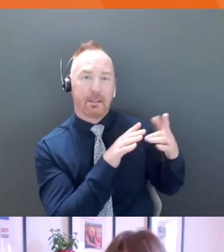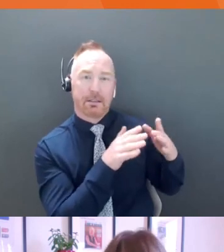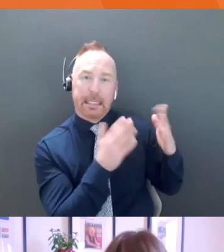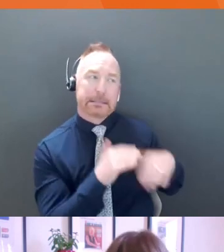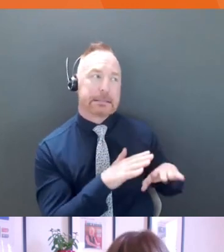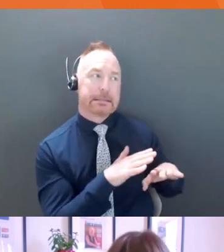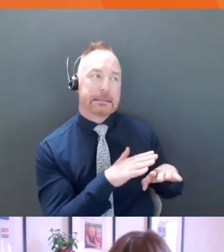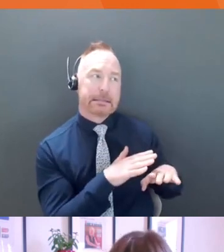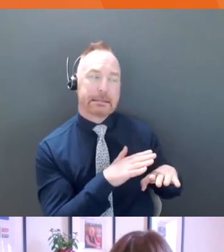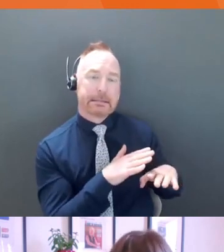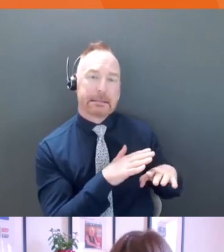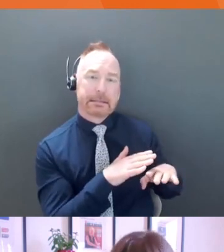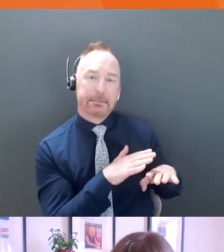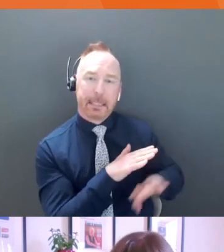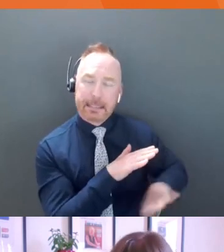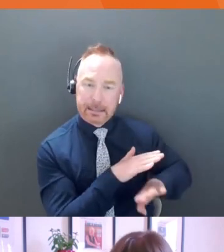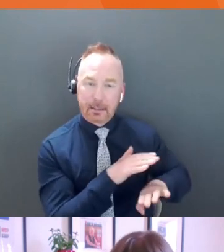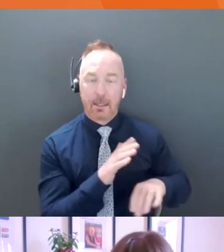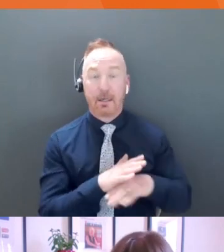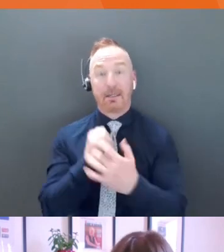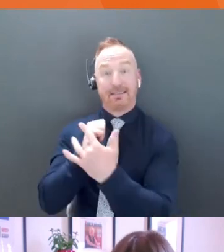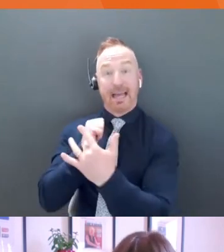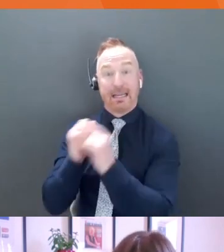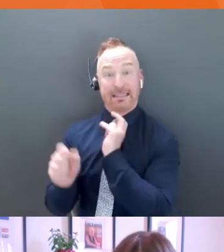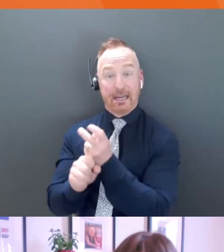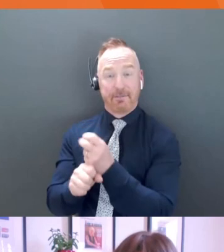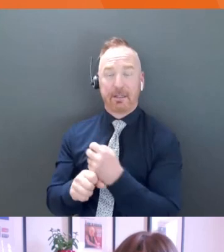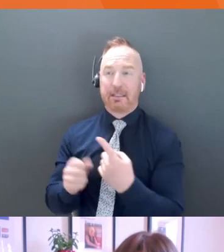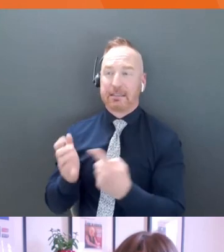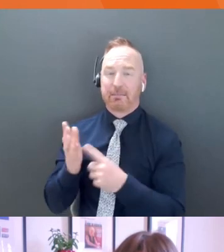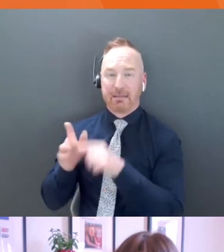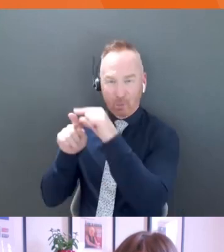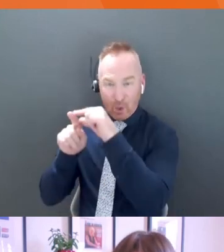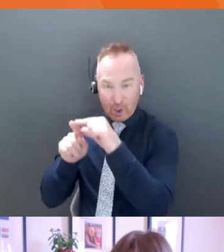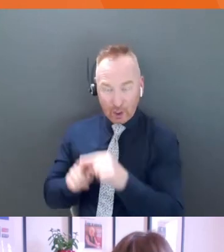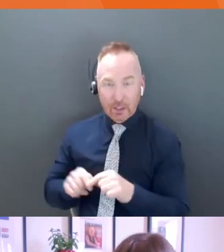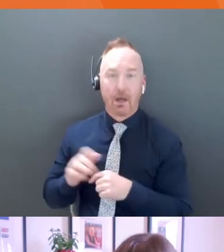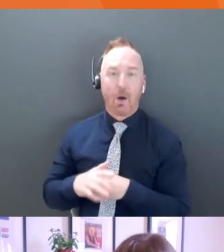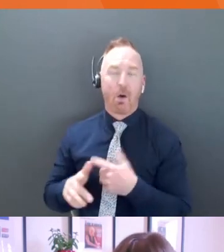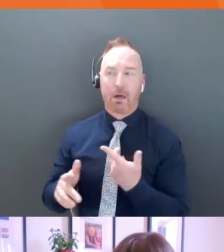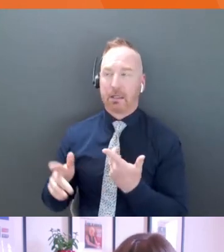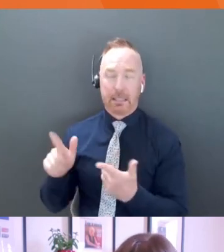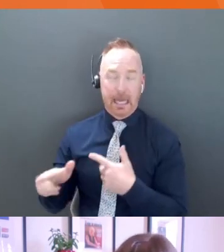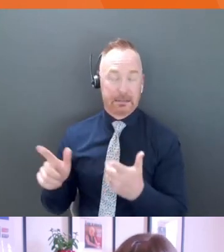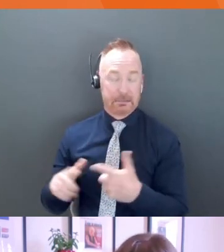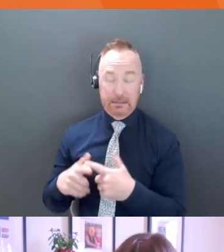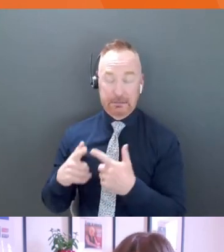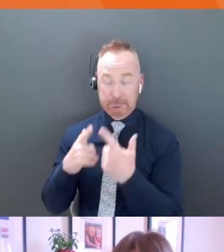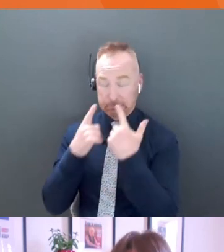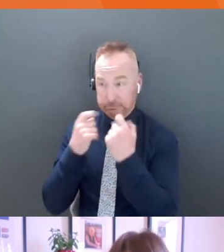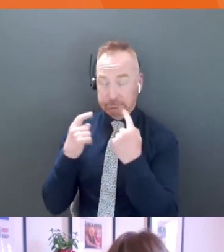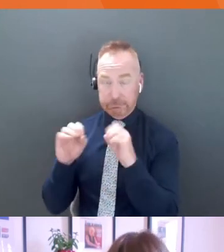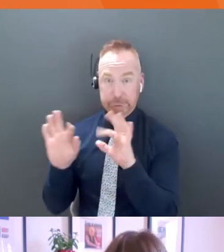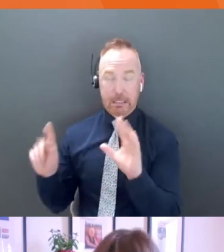I mean, tech is hard because you do get into some jargon on it. Um, so I would stay as high level as possible.